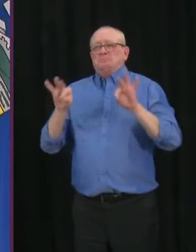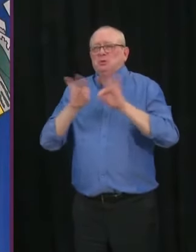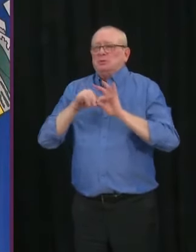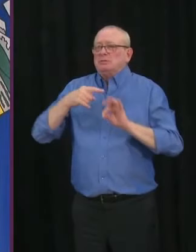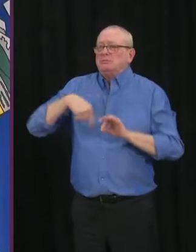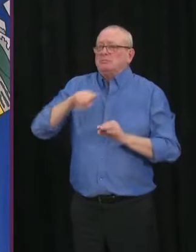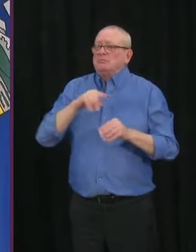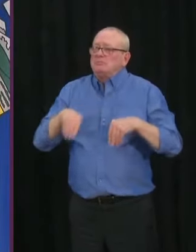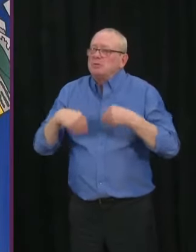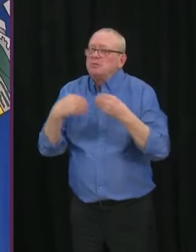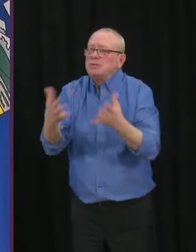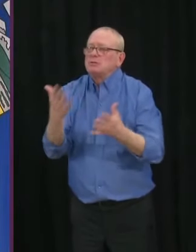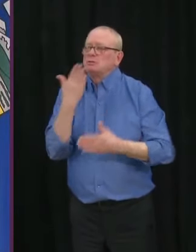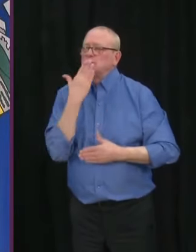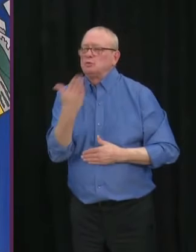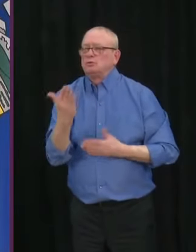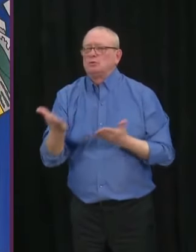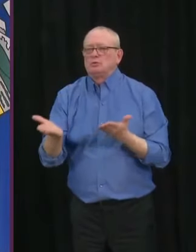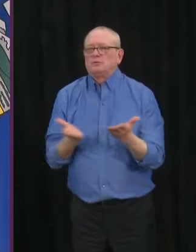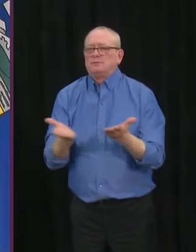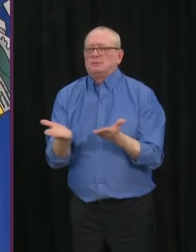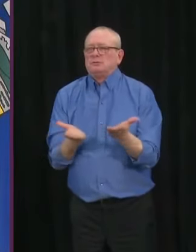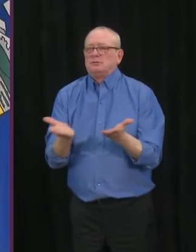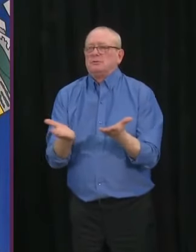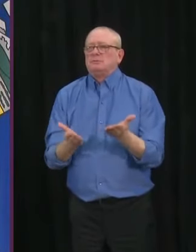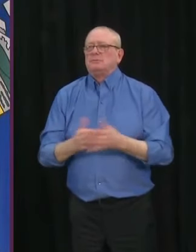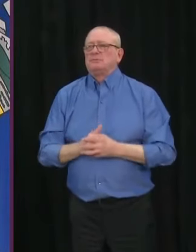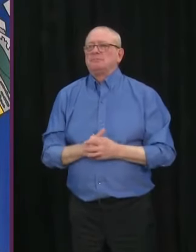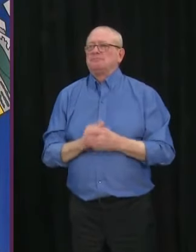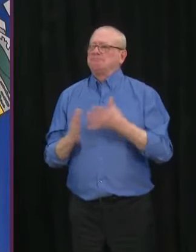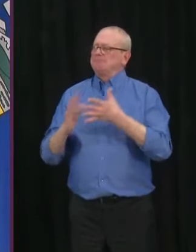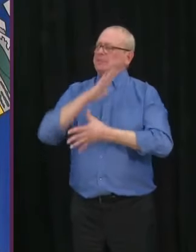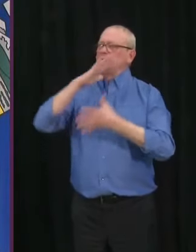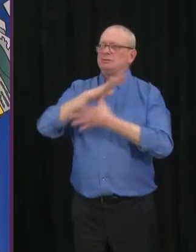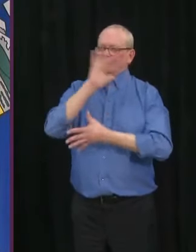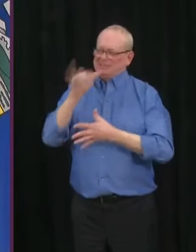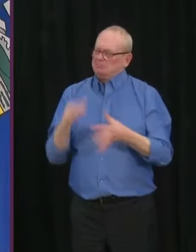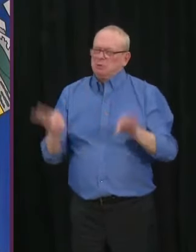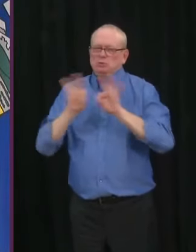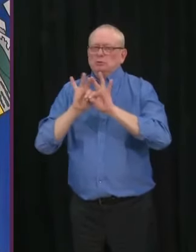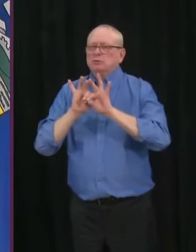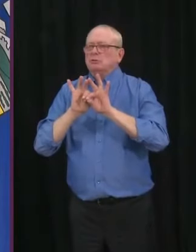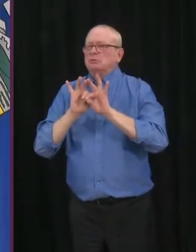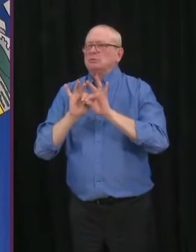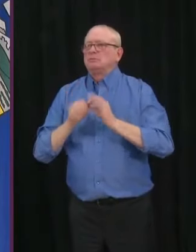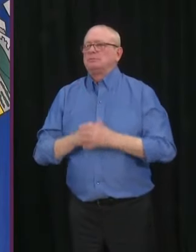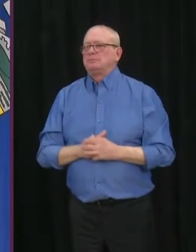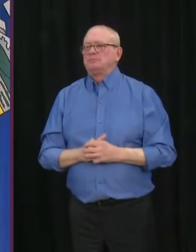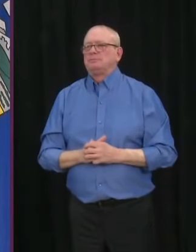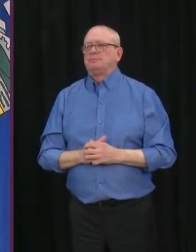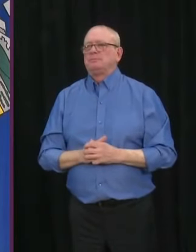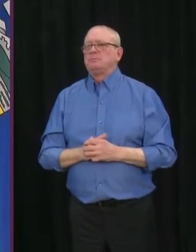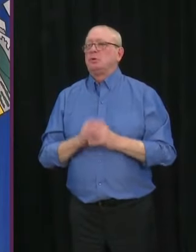pandemic. And that's got to be our main focus. Look at all the restrictions are